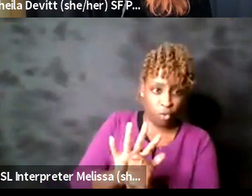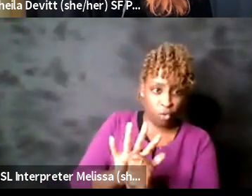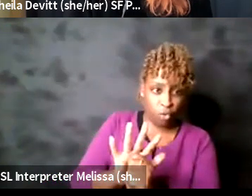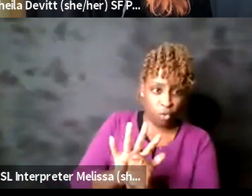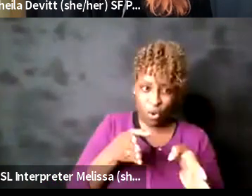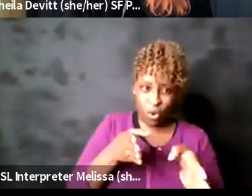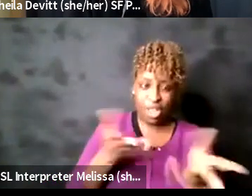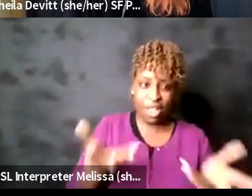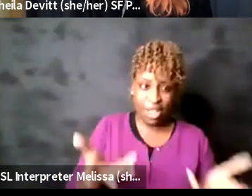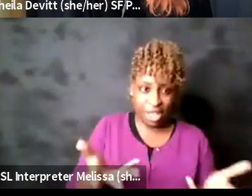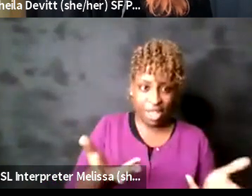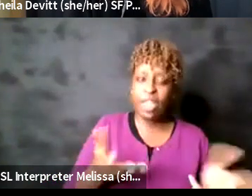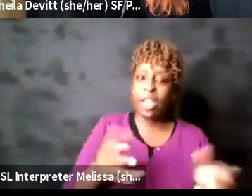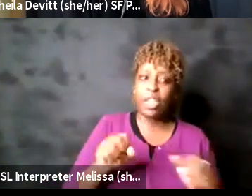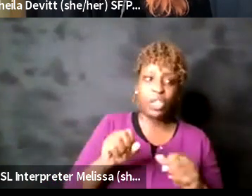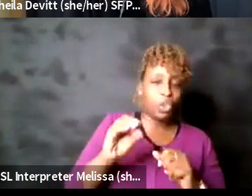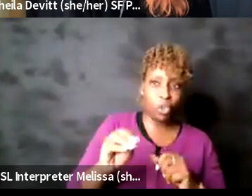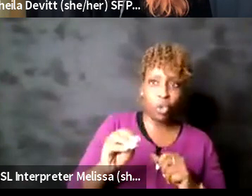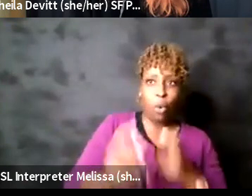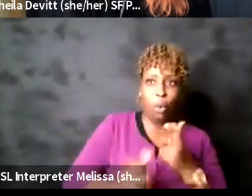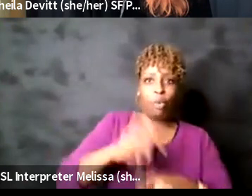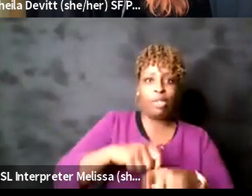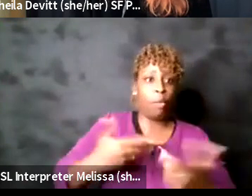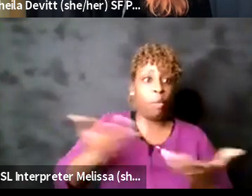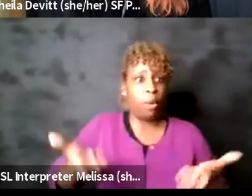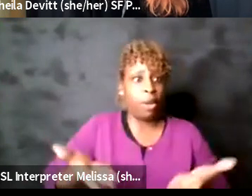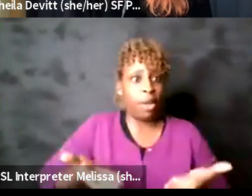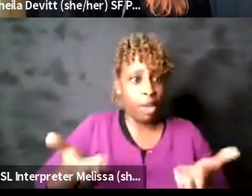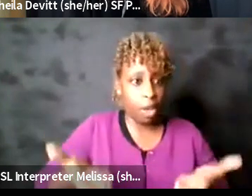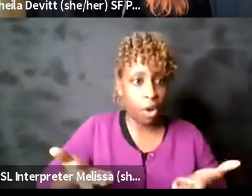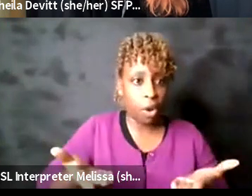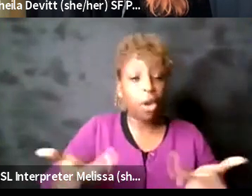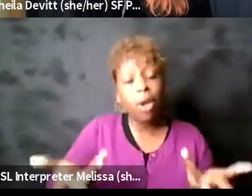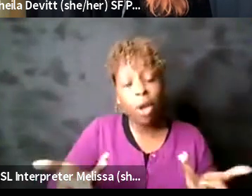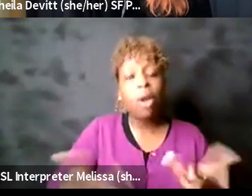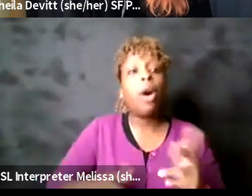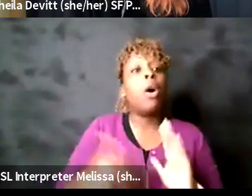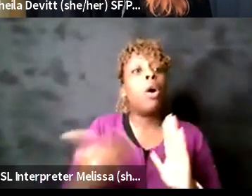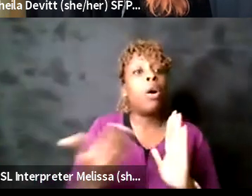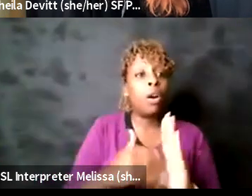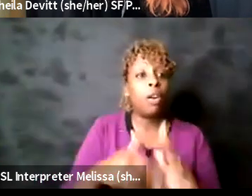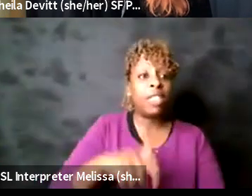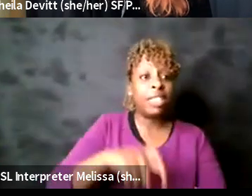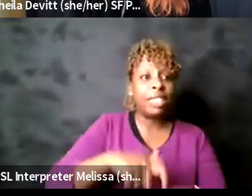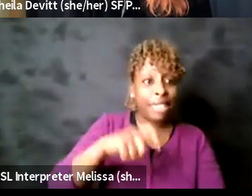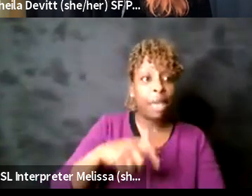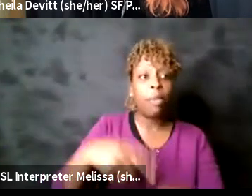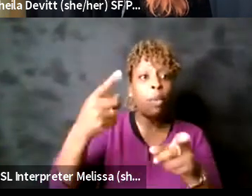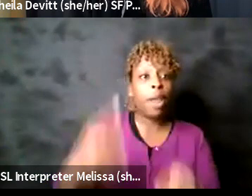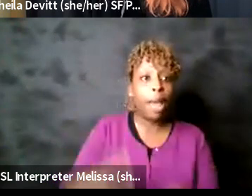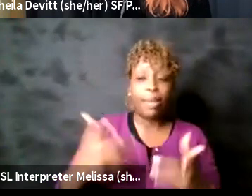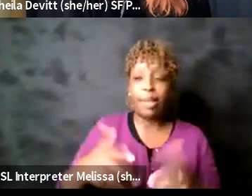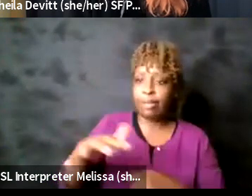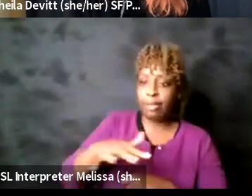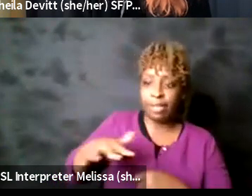were on location a lot of the time uh we were very often encroaching upon spaces that were in communities that